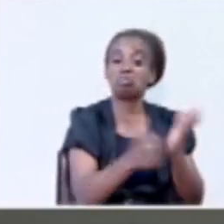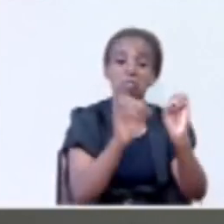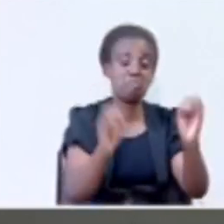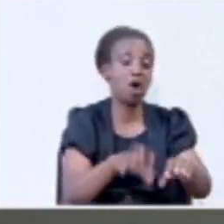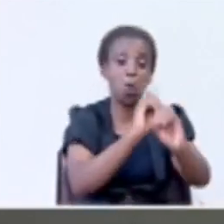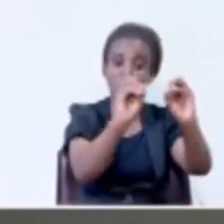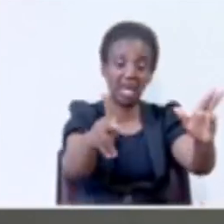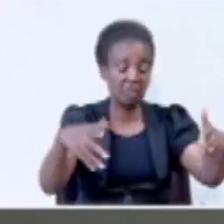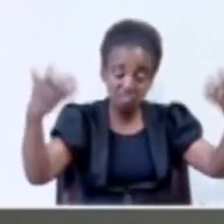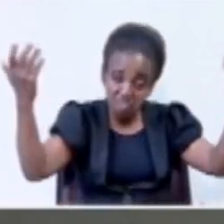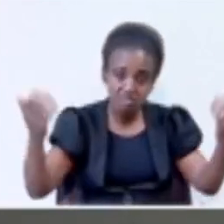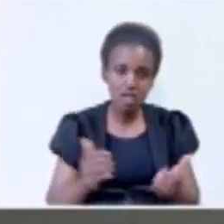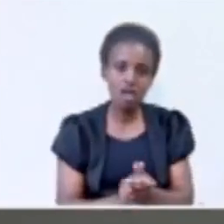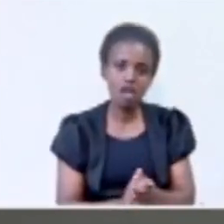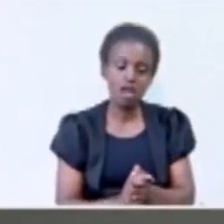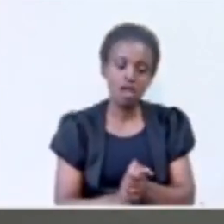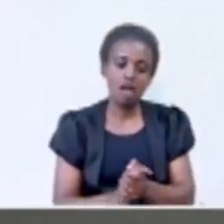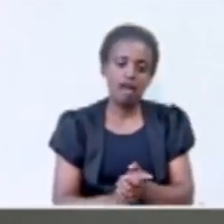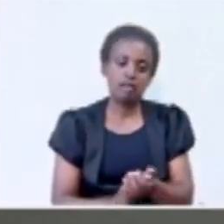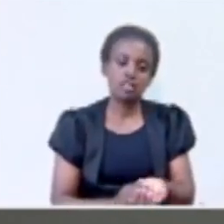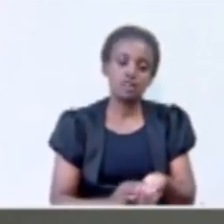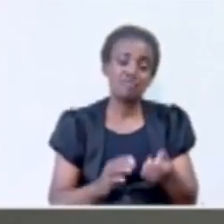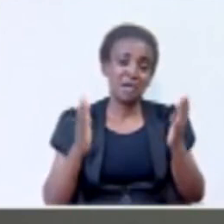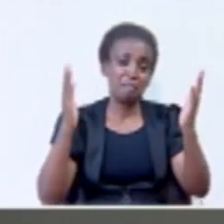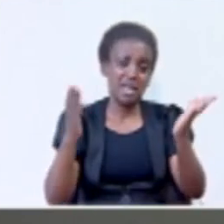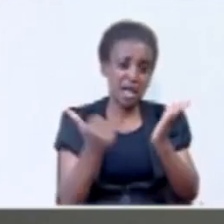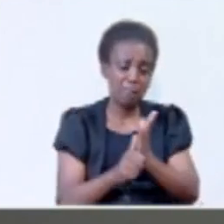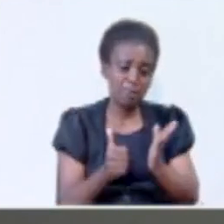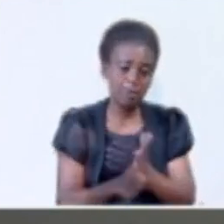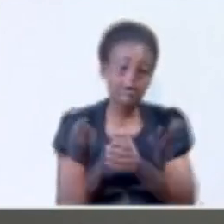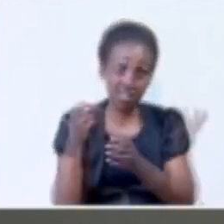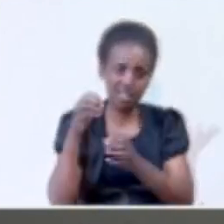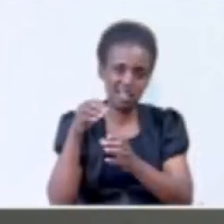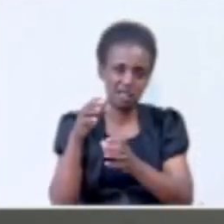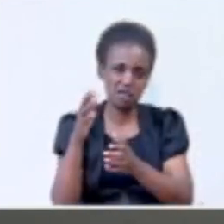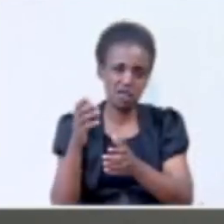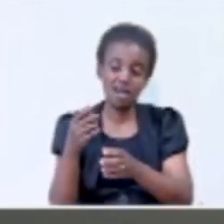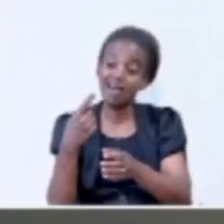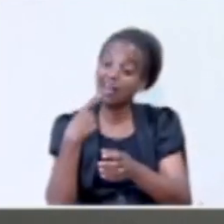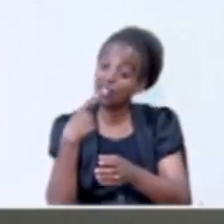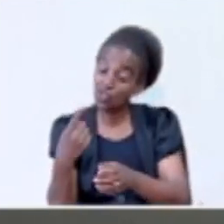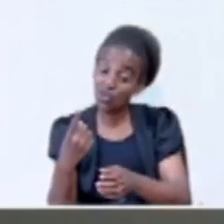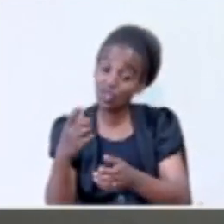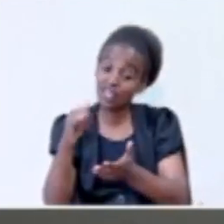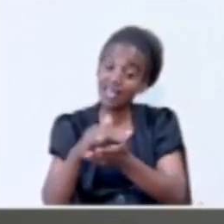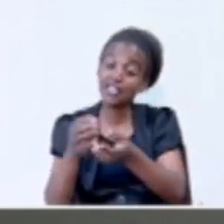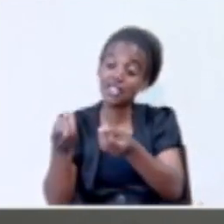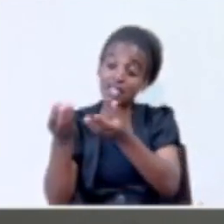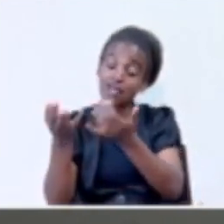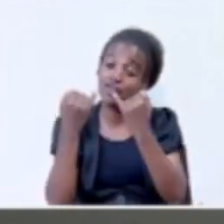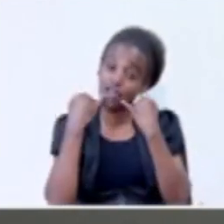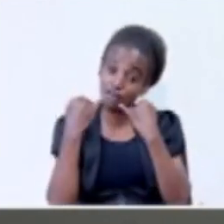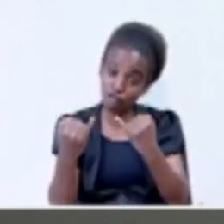Because, anyway, we are the ones with the bigger problem to deal with. And I told you that we give information